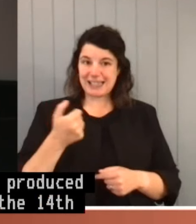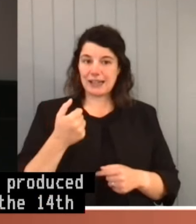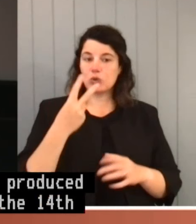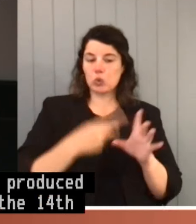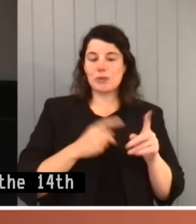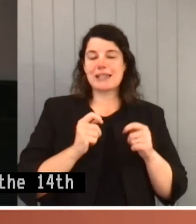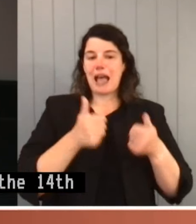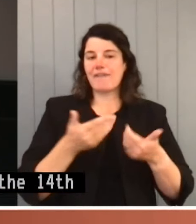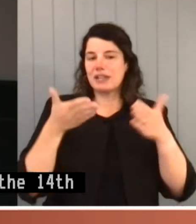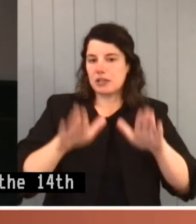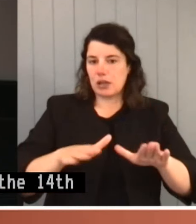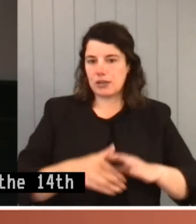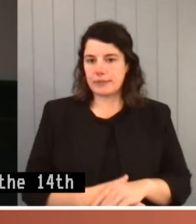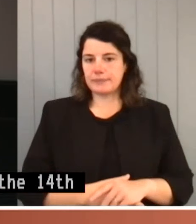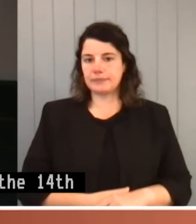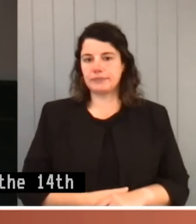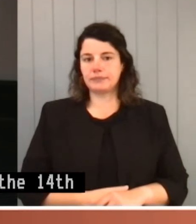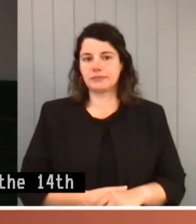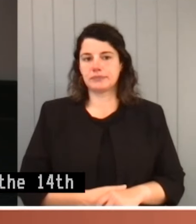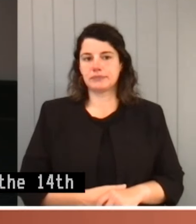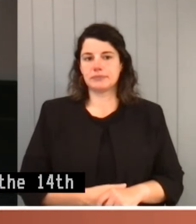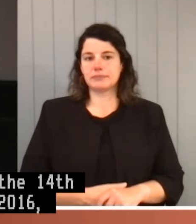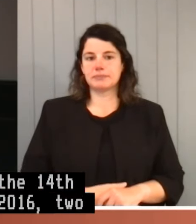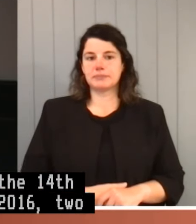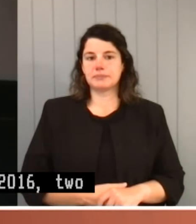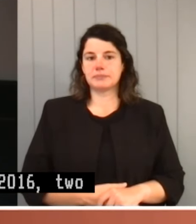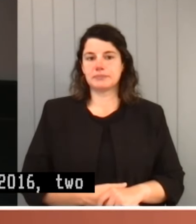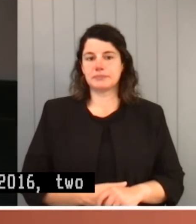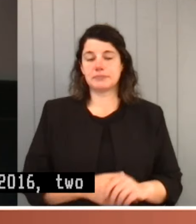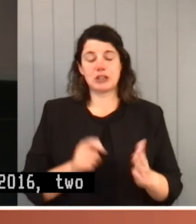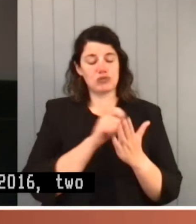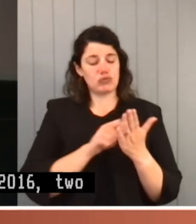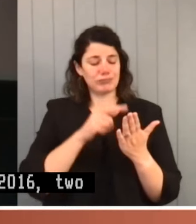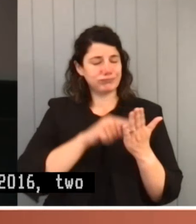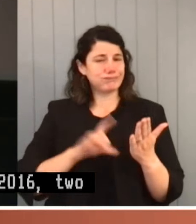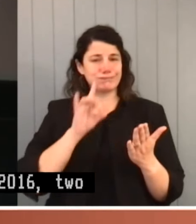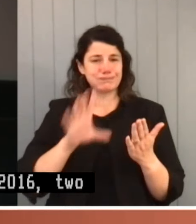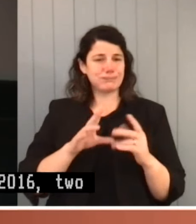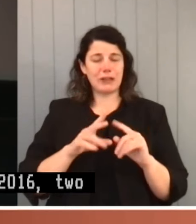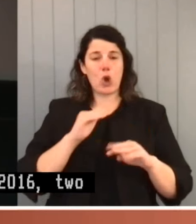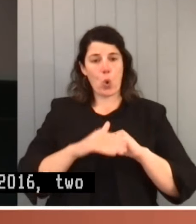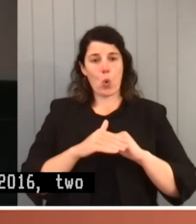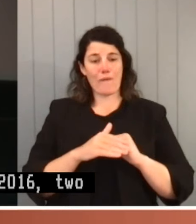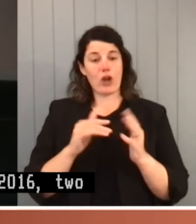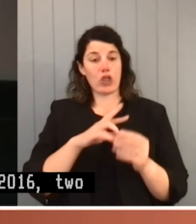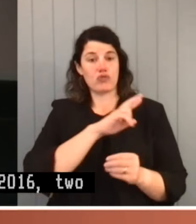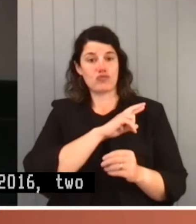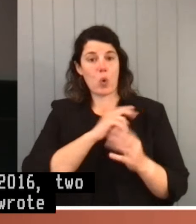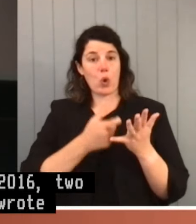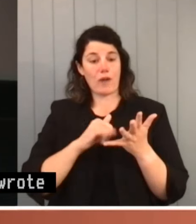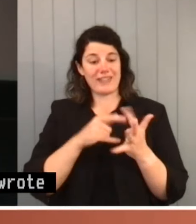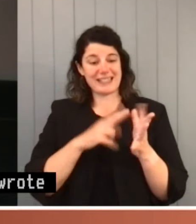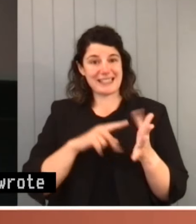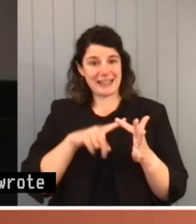his death. He wrote forcefully and clearly about the role of the Senate in holding executive government to